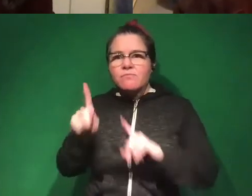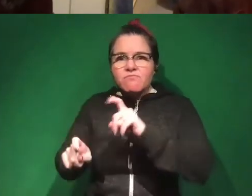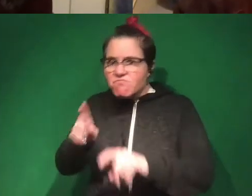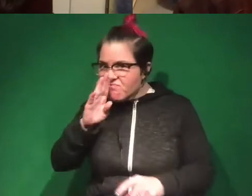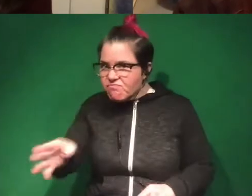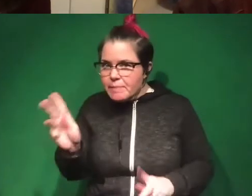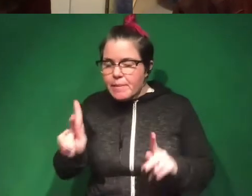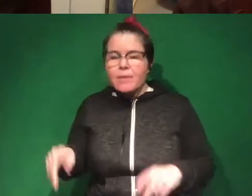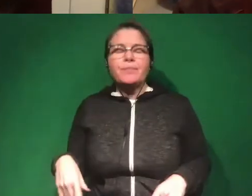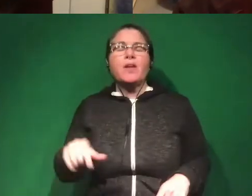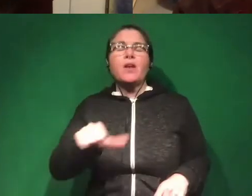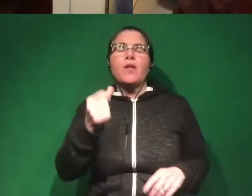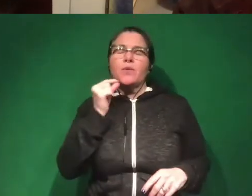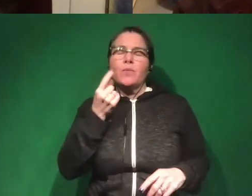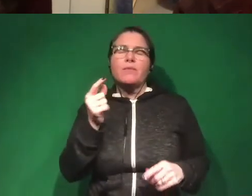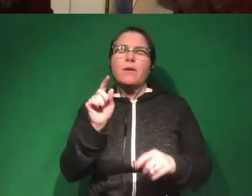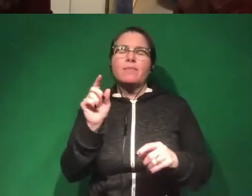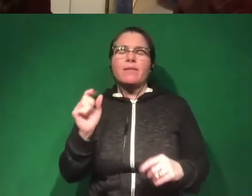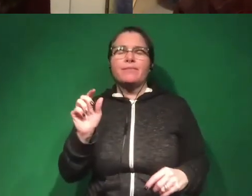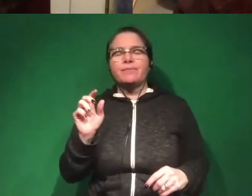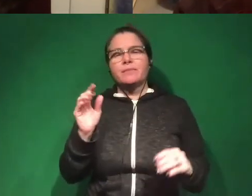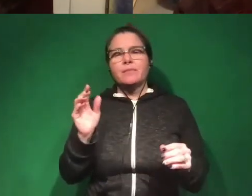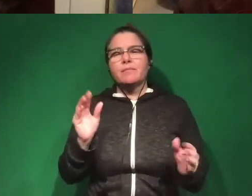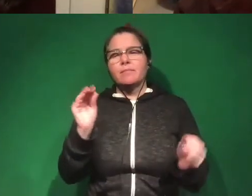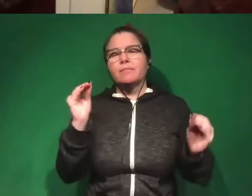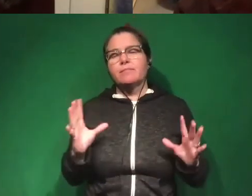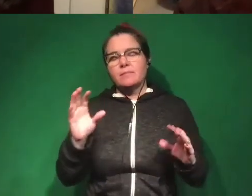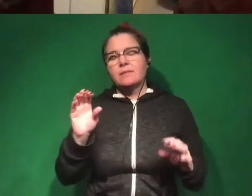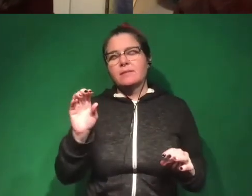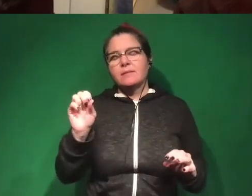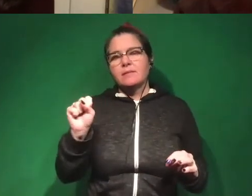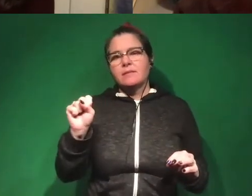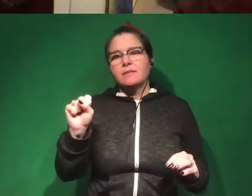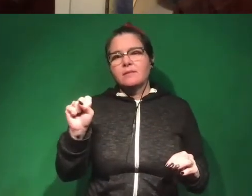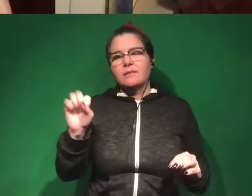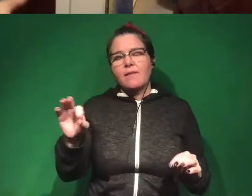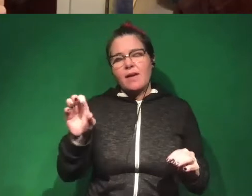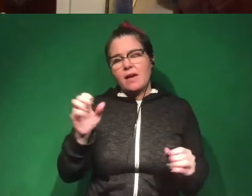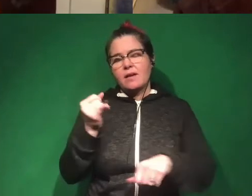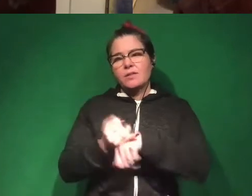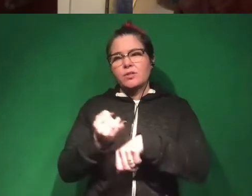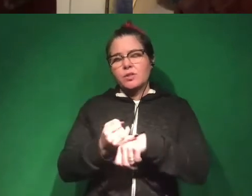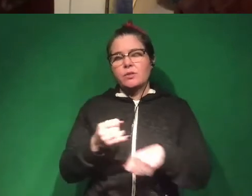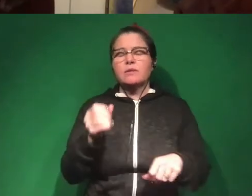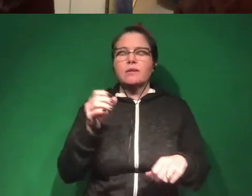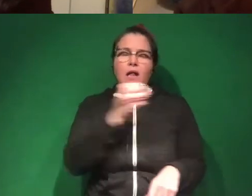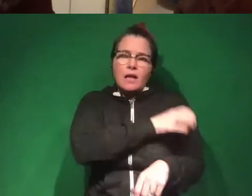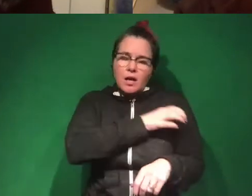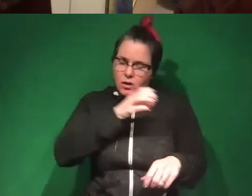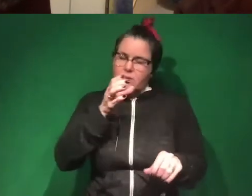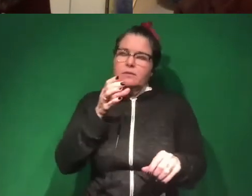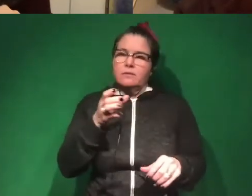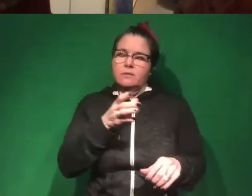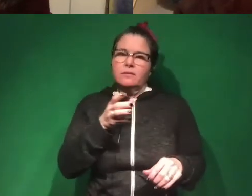recently learned about, this is from a faculty member at a place called the Santa Fe Institute. She's a political scientist, but also a psychologist. She did some